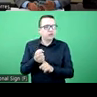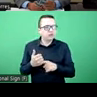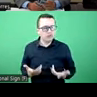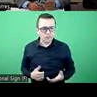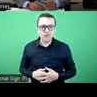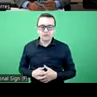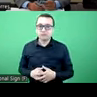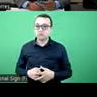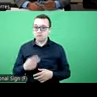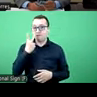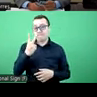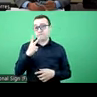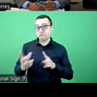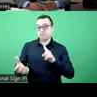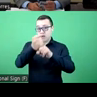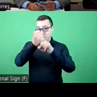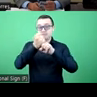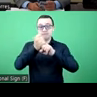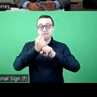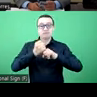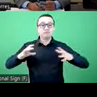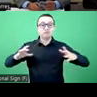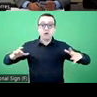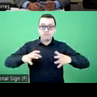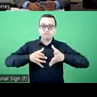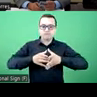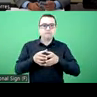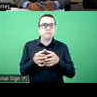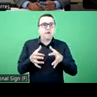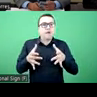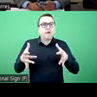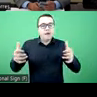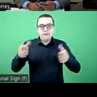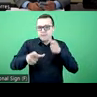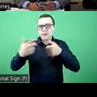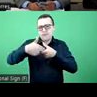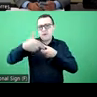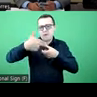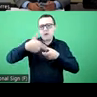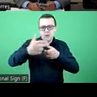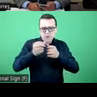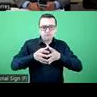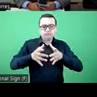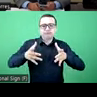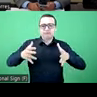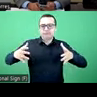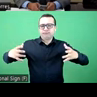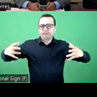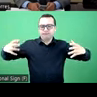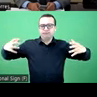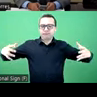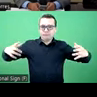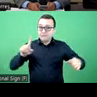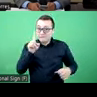is that there are some achievements in terms of universal health coverage and